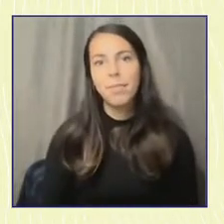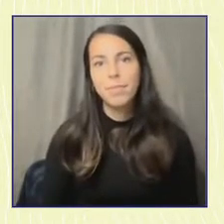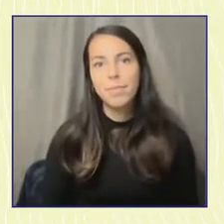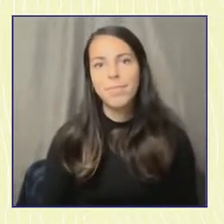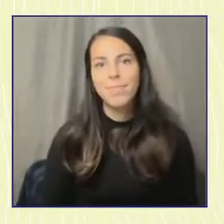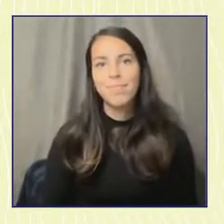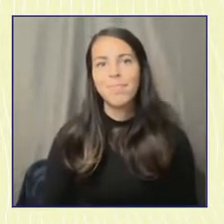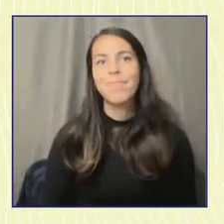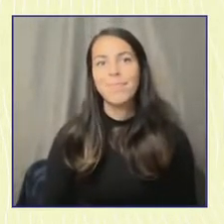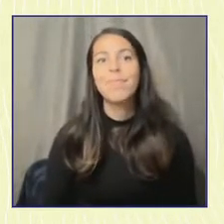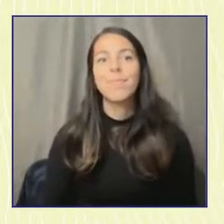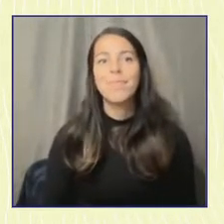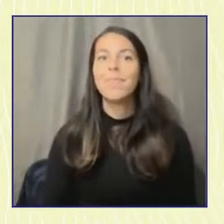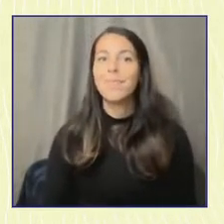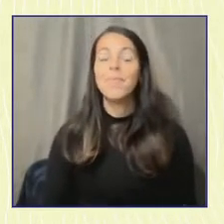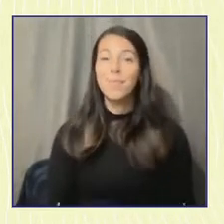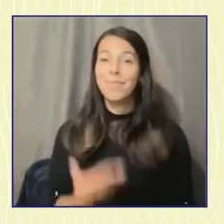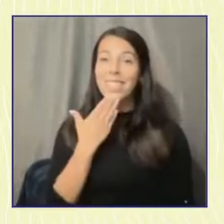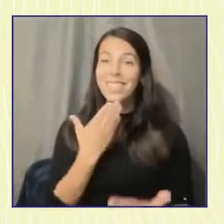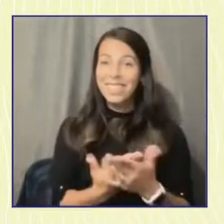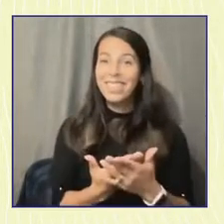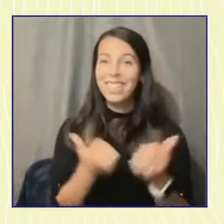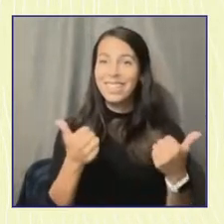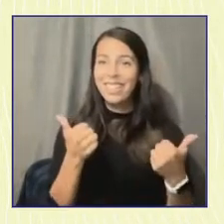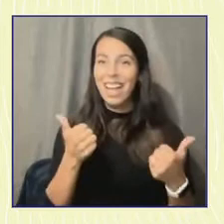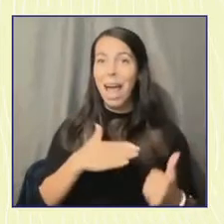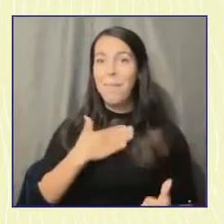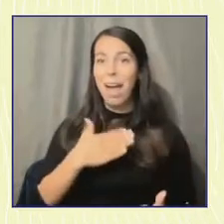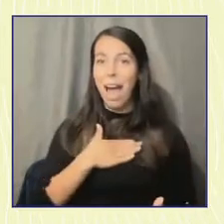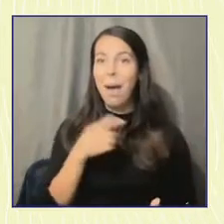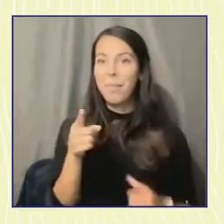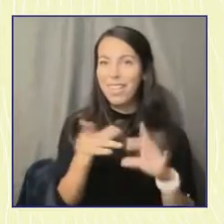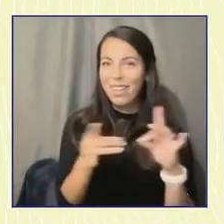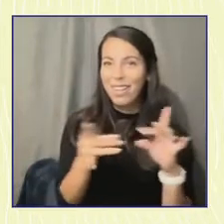Hey, that's good to hear. I'm glad you had something to say in response to that question.